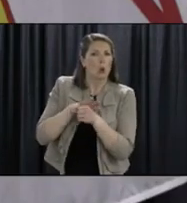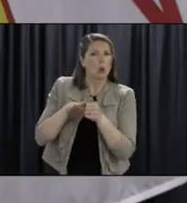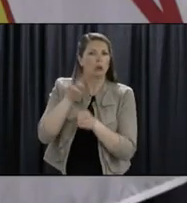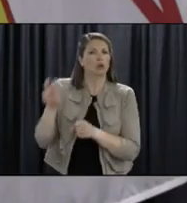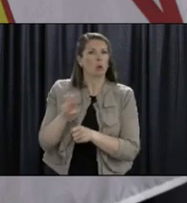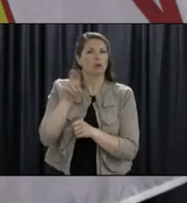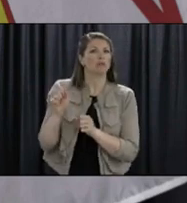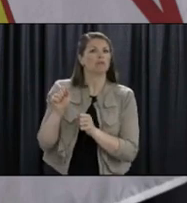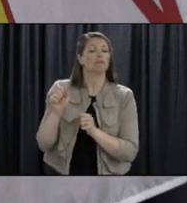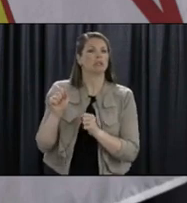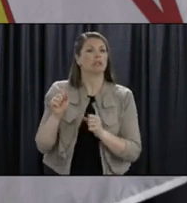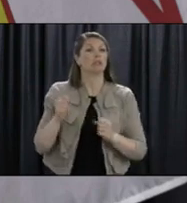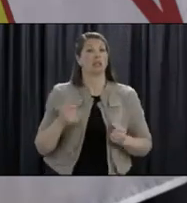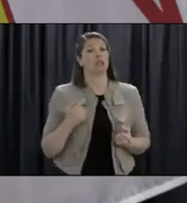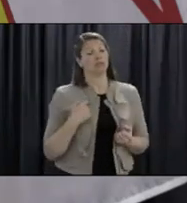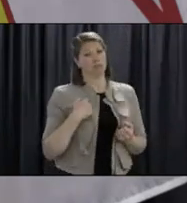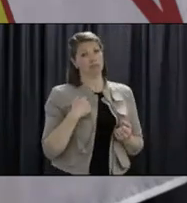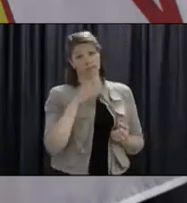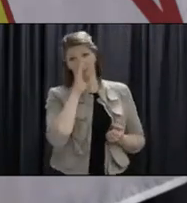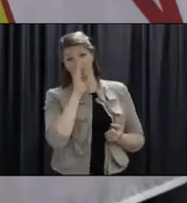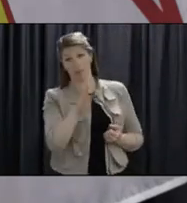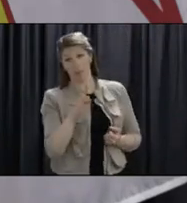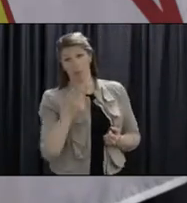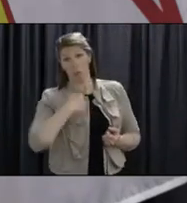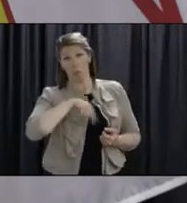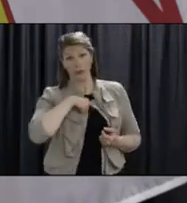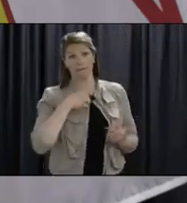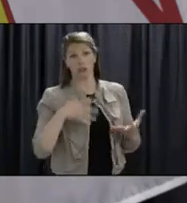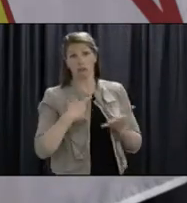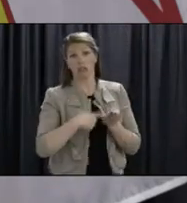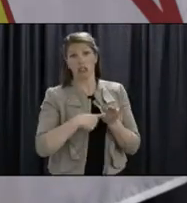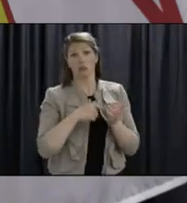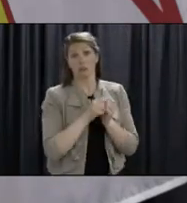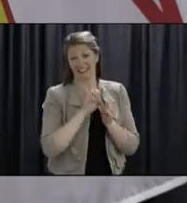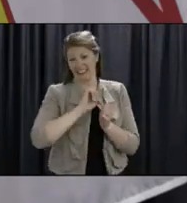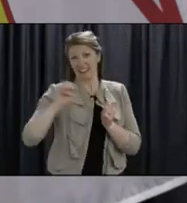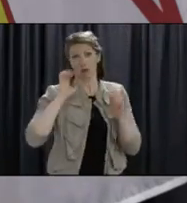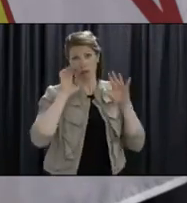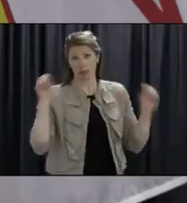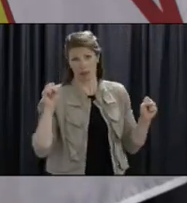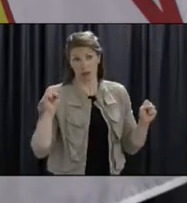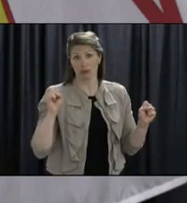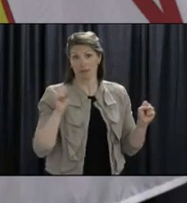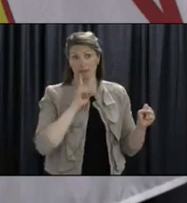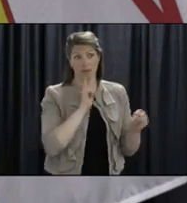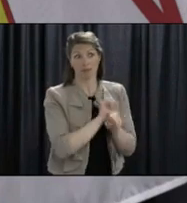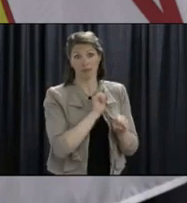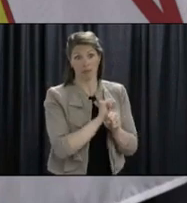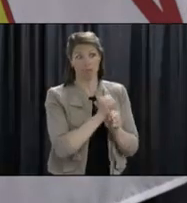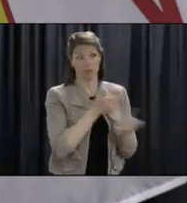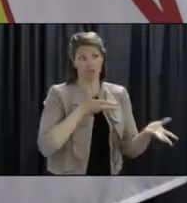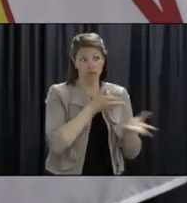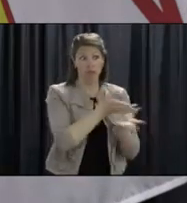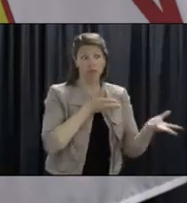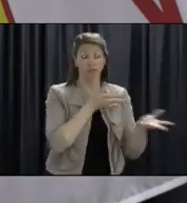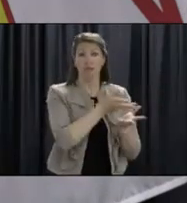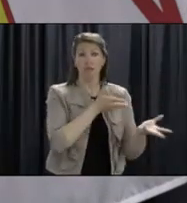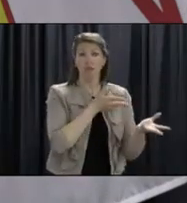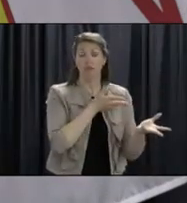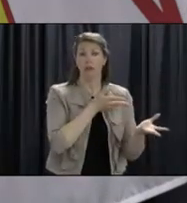the Atlantic bubble. Every single premier in Atlantic Canada right now, we all were in complete alignment and I'll agree.